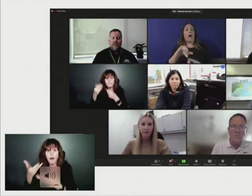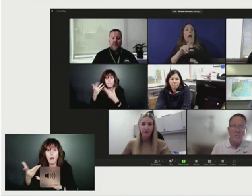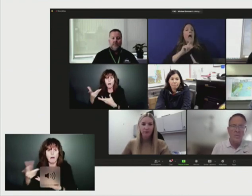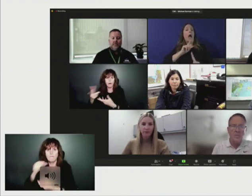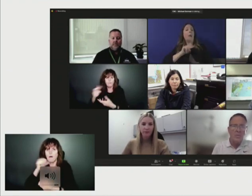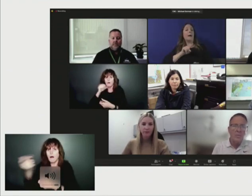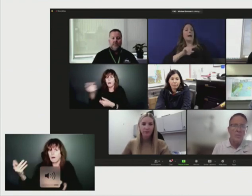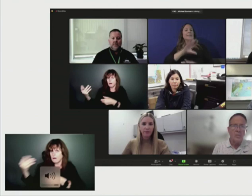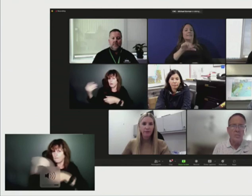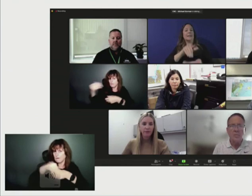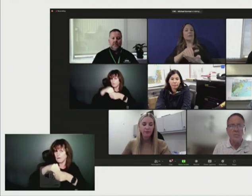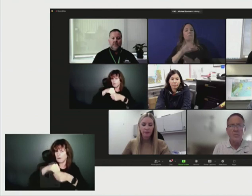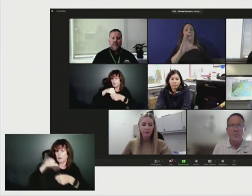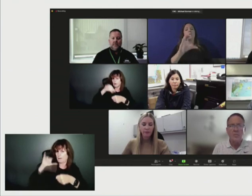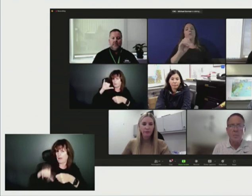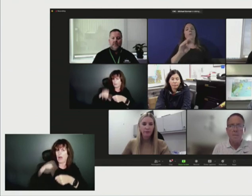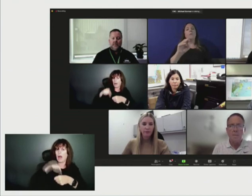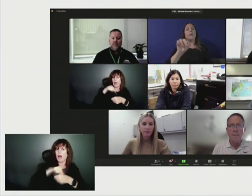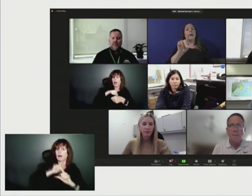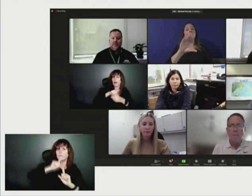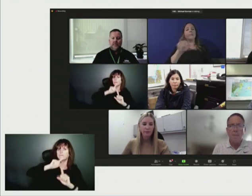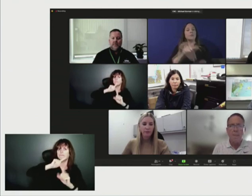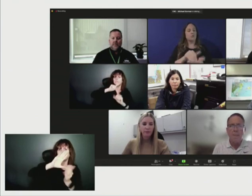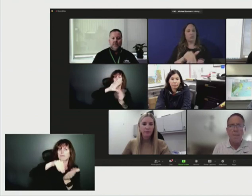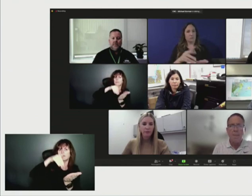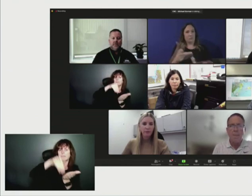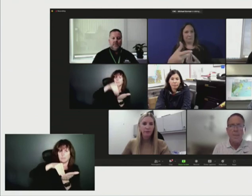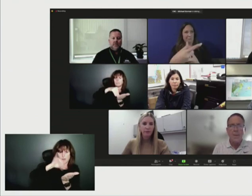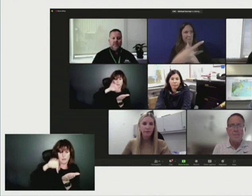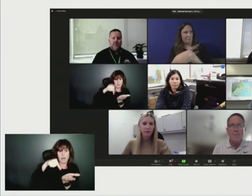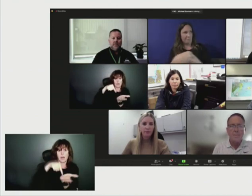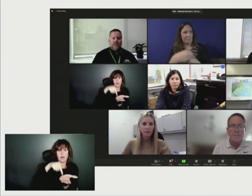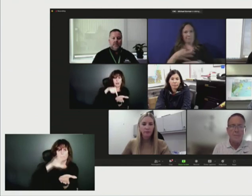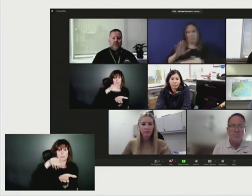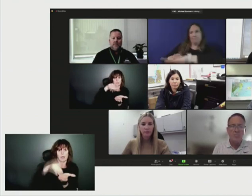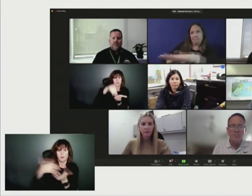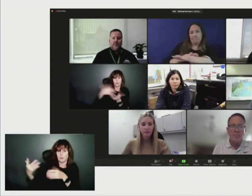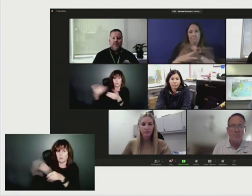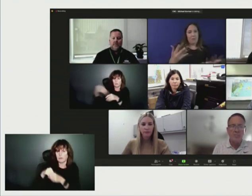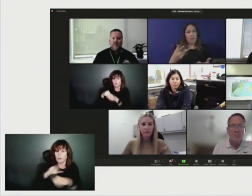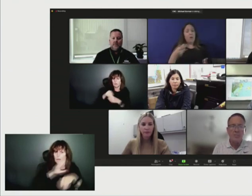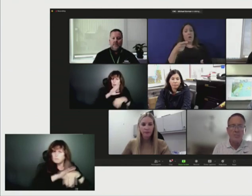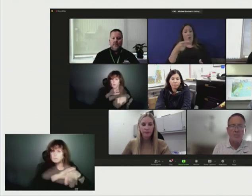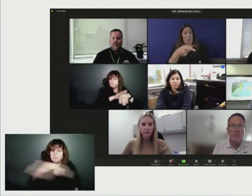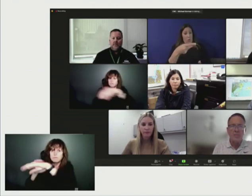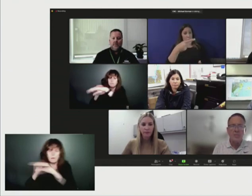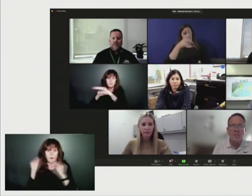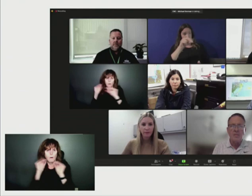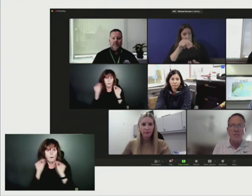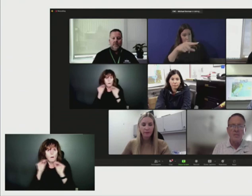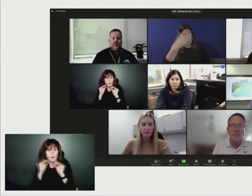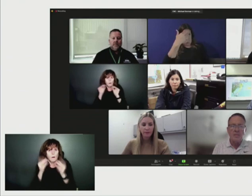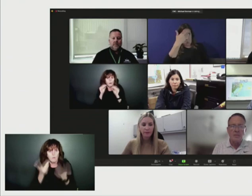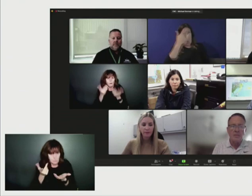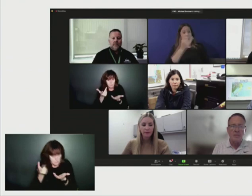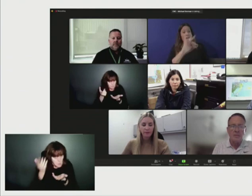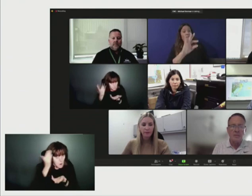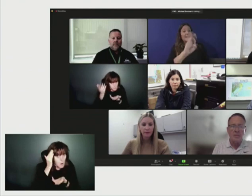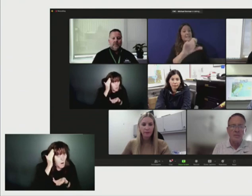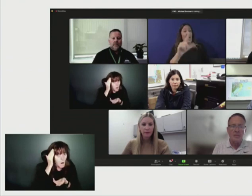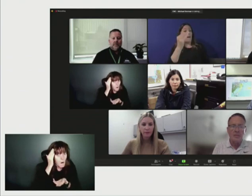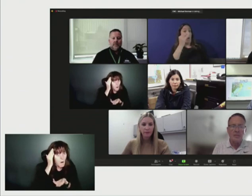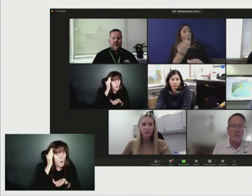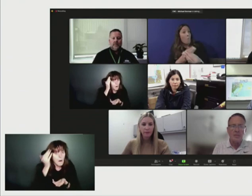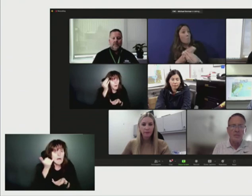being dissatisfied with that. What can you tell us about whether or not cell phone providers are going to be part of your command center? And what